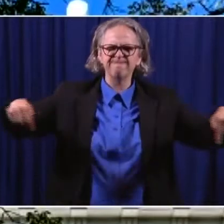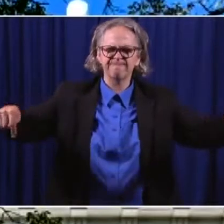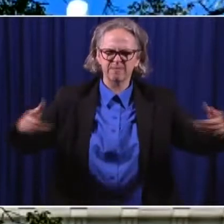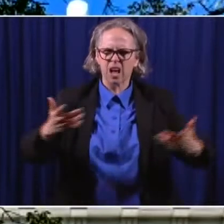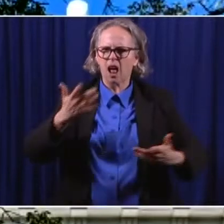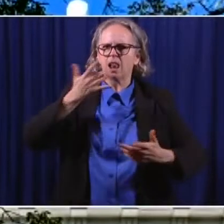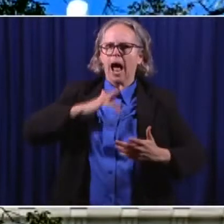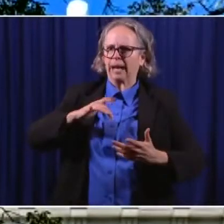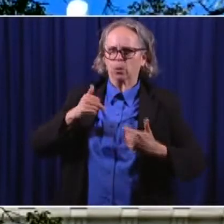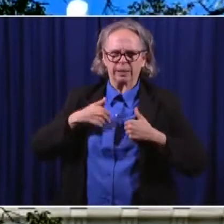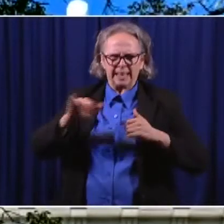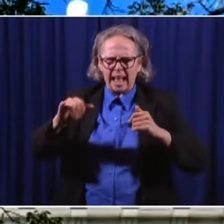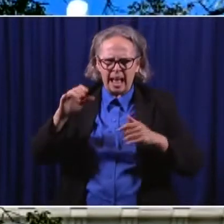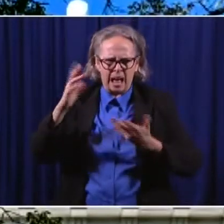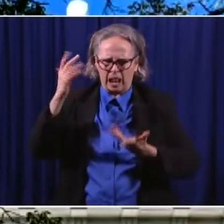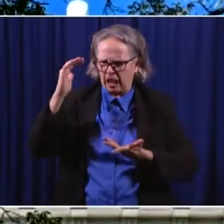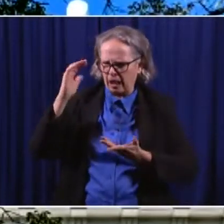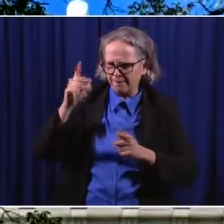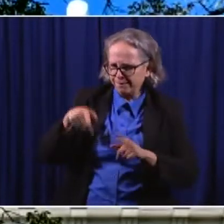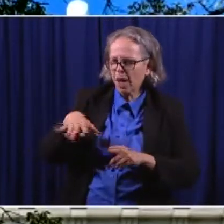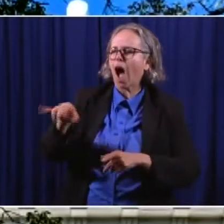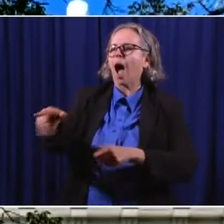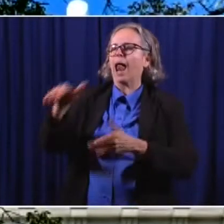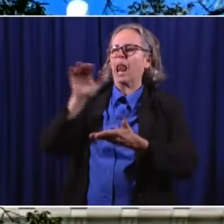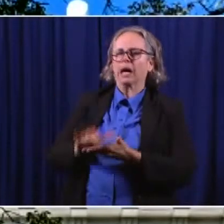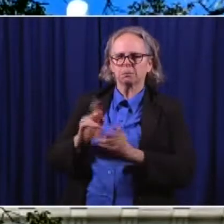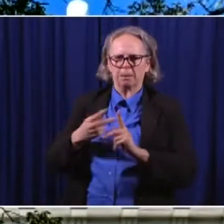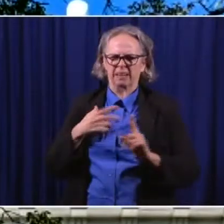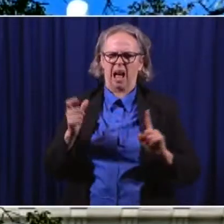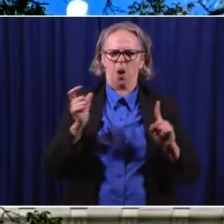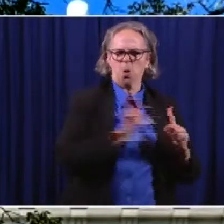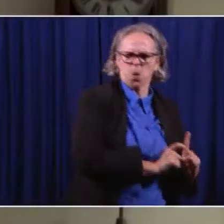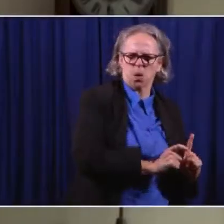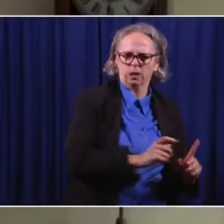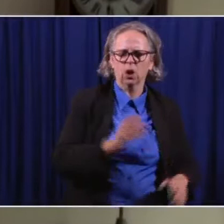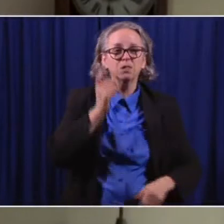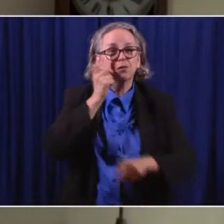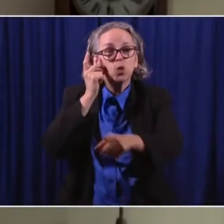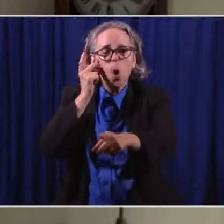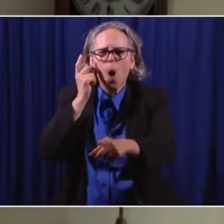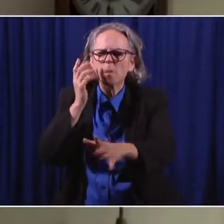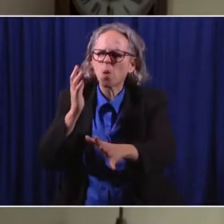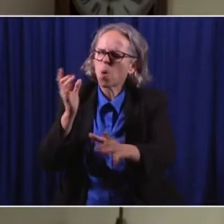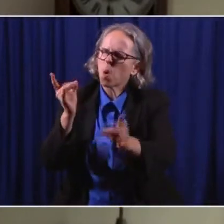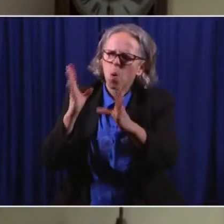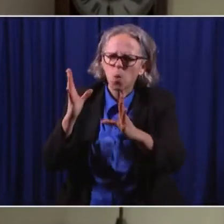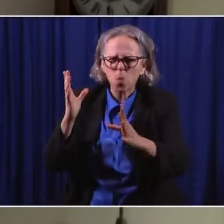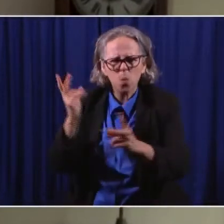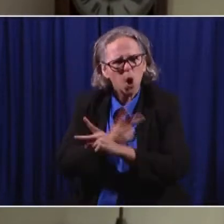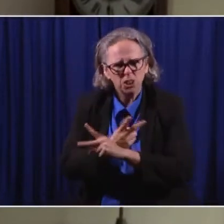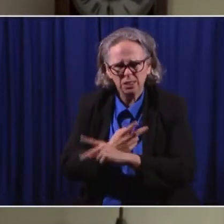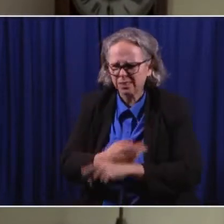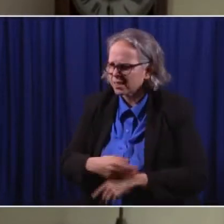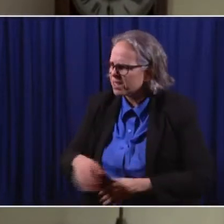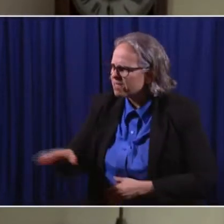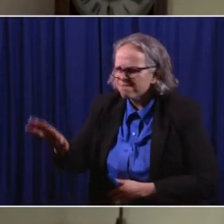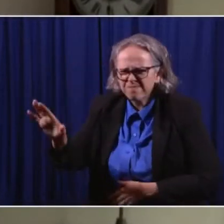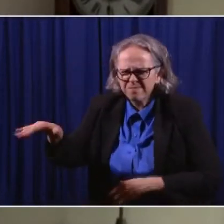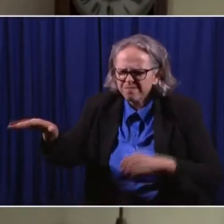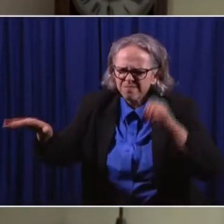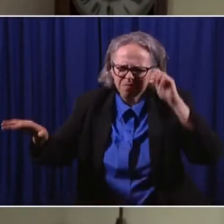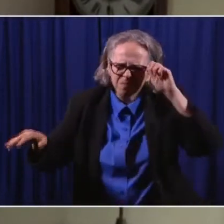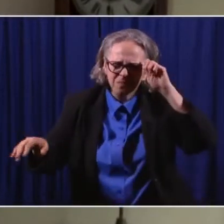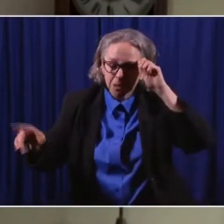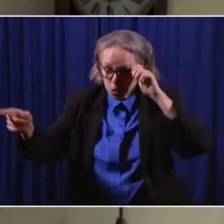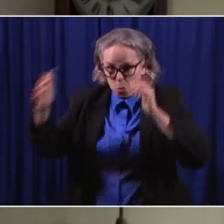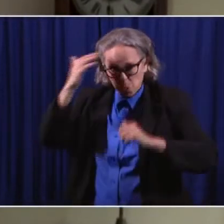might if it were in our dorms. And what's the plans going forward, doctor? You've kind of paused. You're going remote at this point,